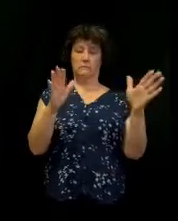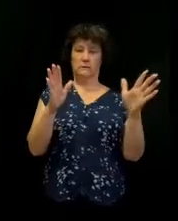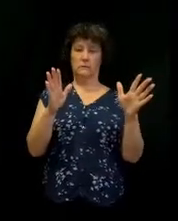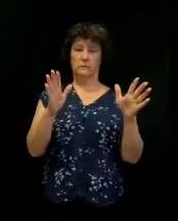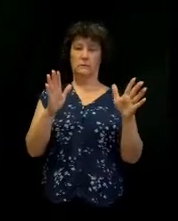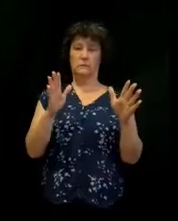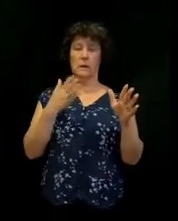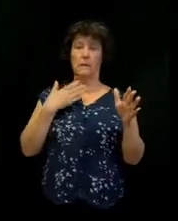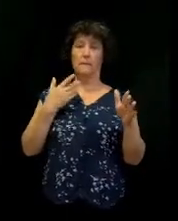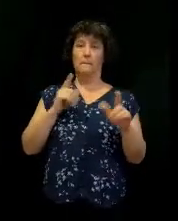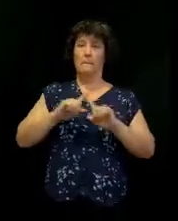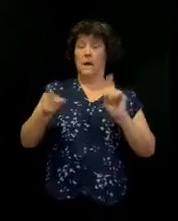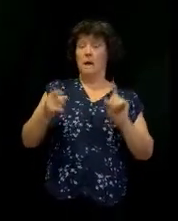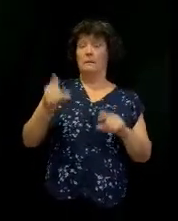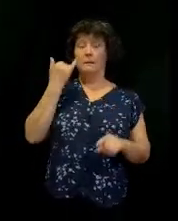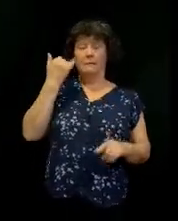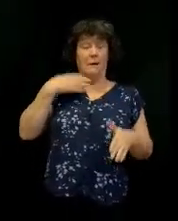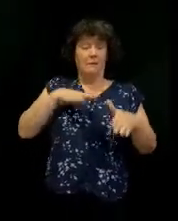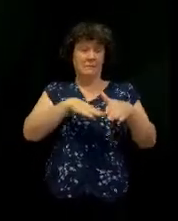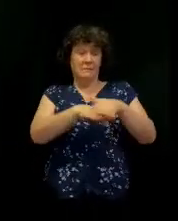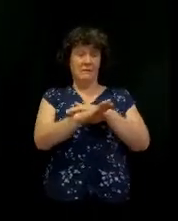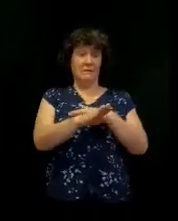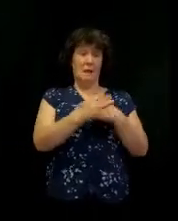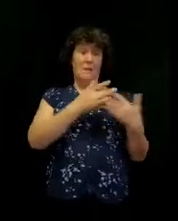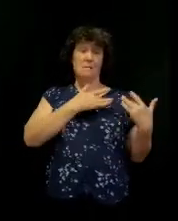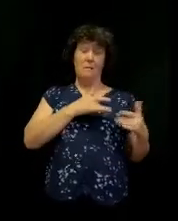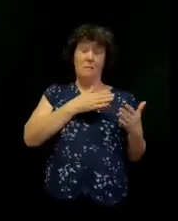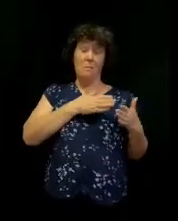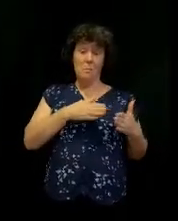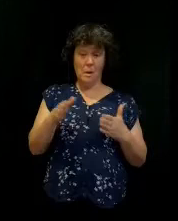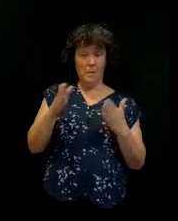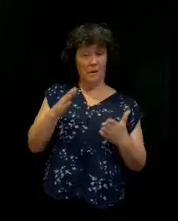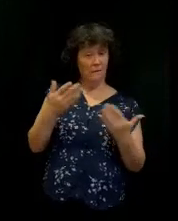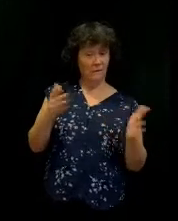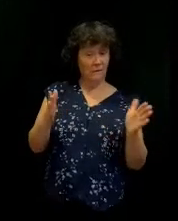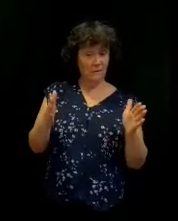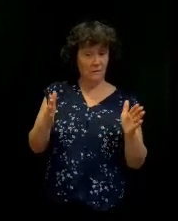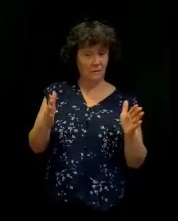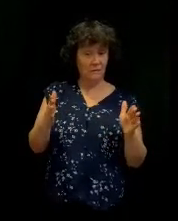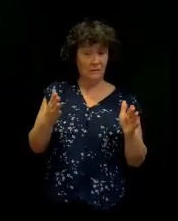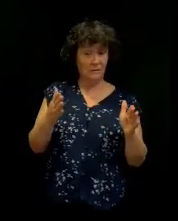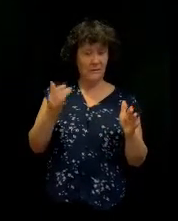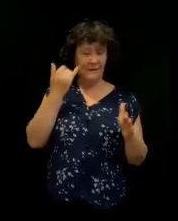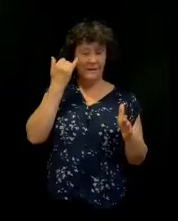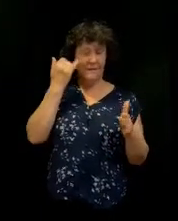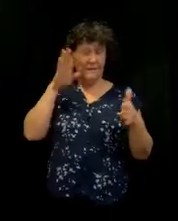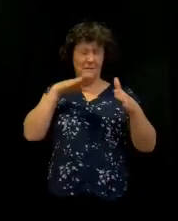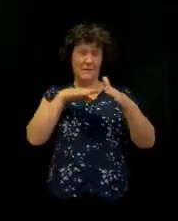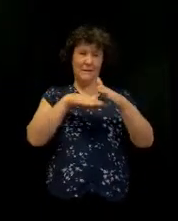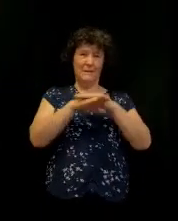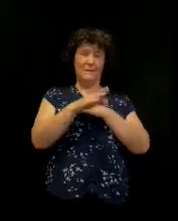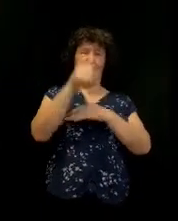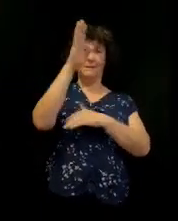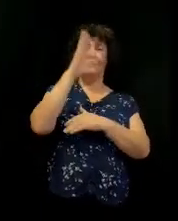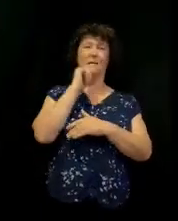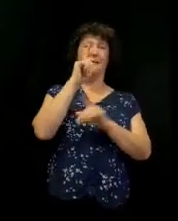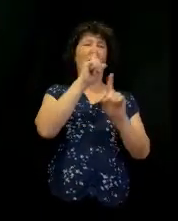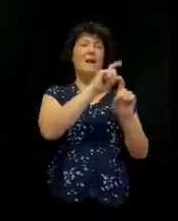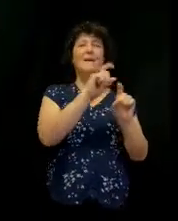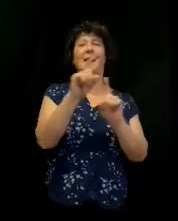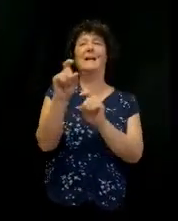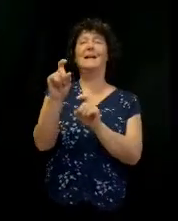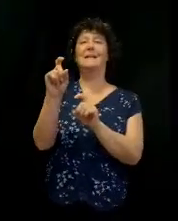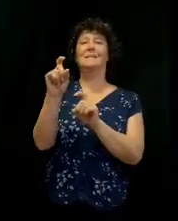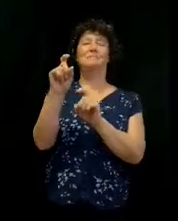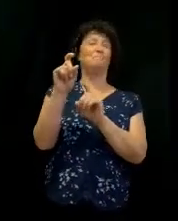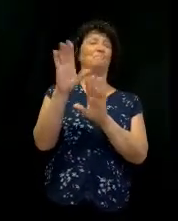But if I come in with my heart prepared, if I come in, listen, God's not asking you to go to a,